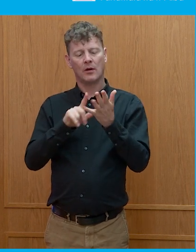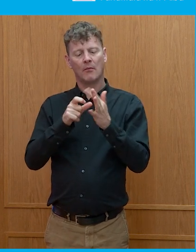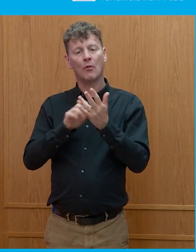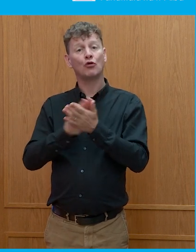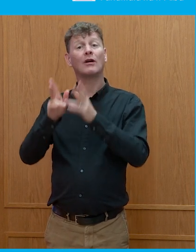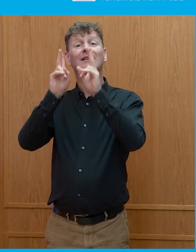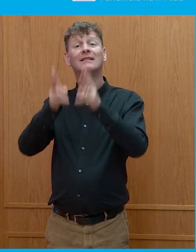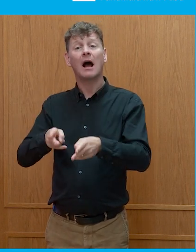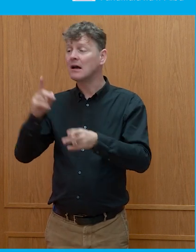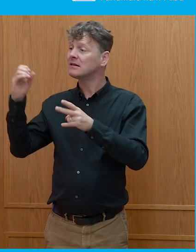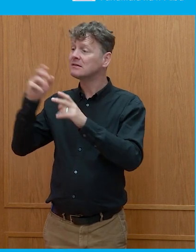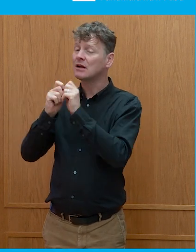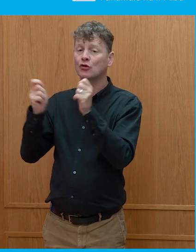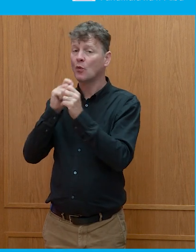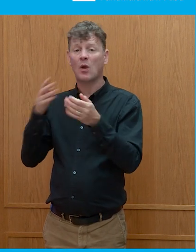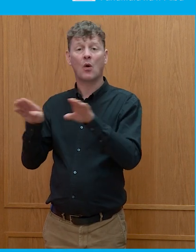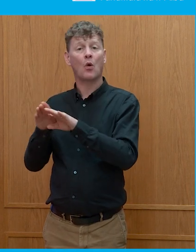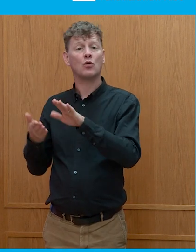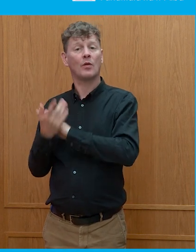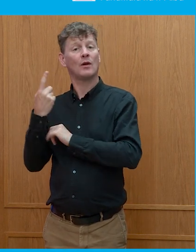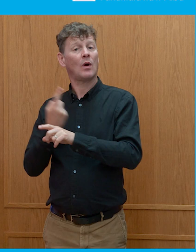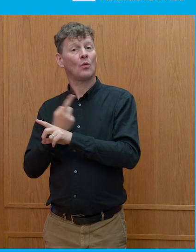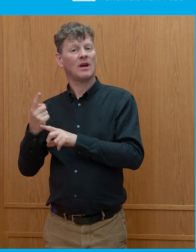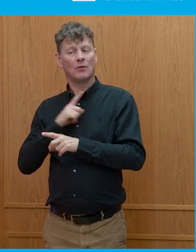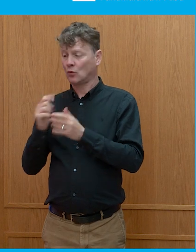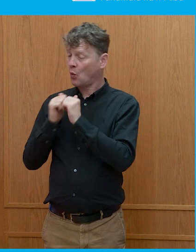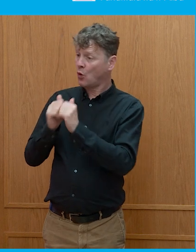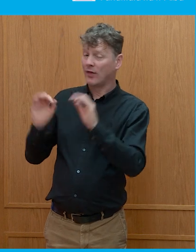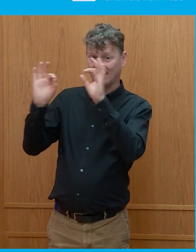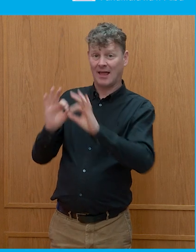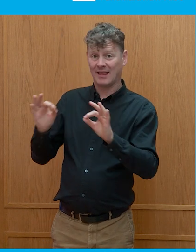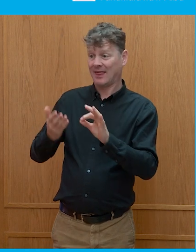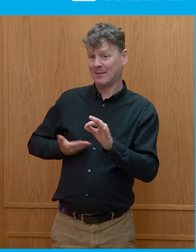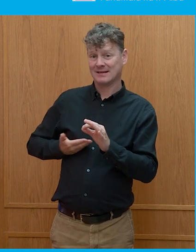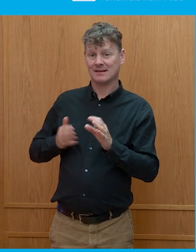close within a week, because it's not worth anything as a, as a business.